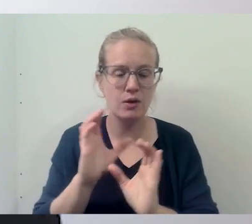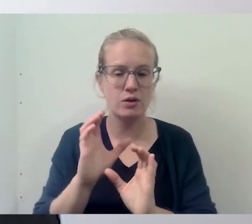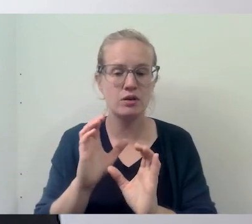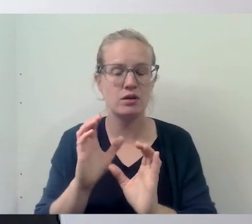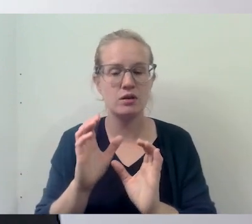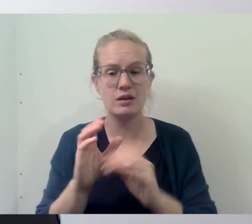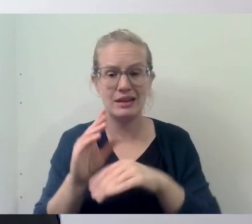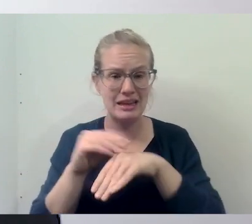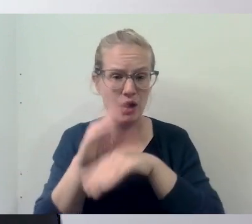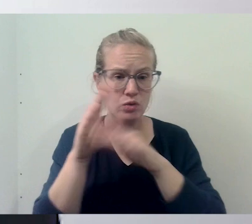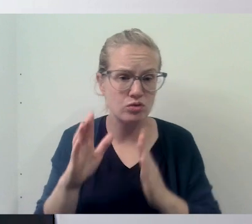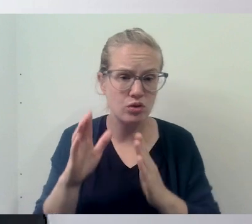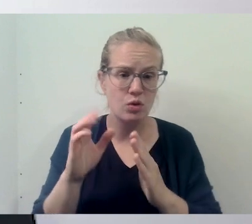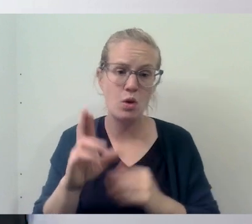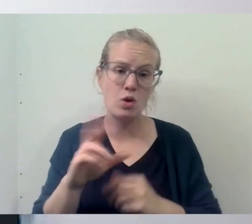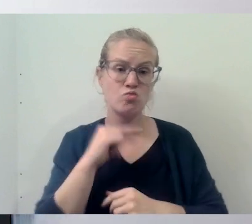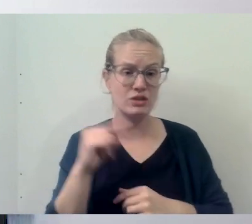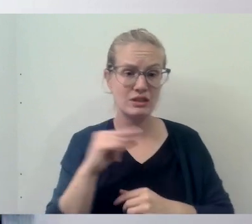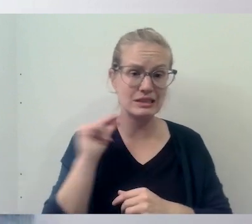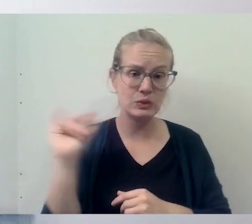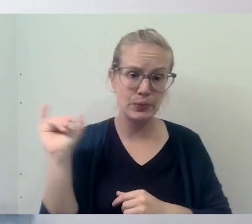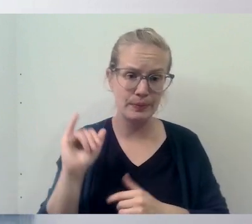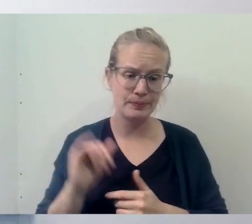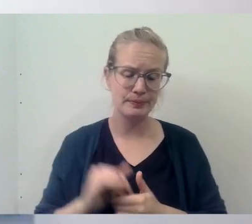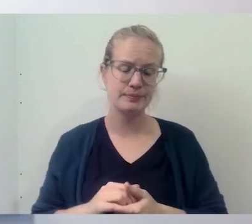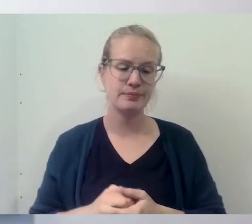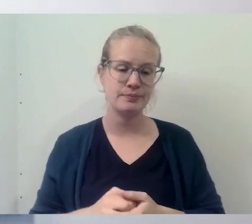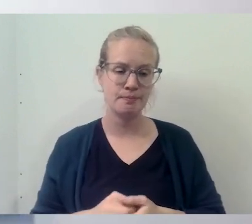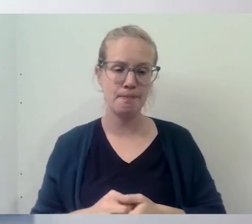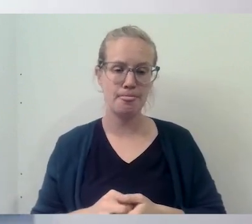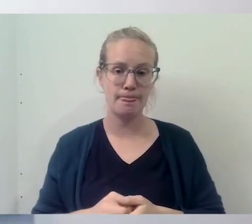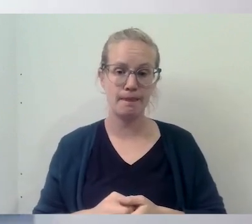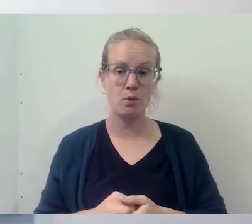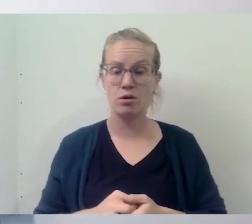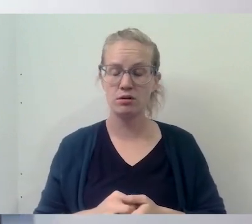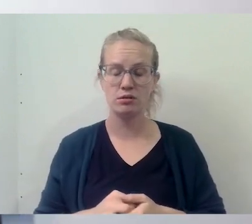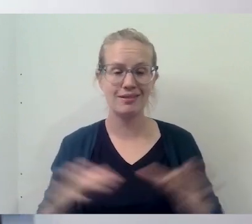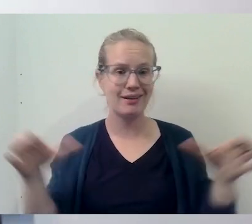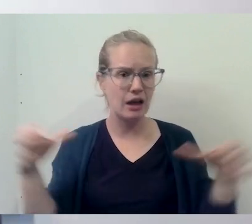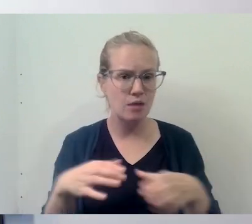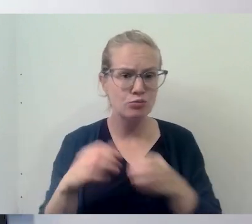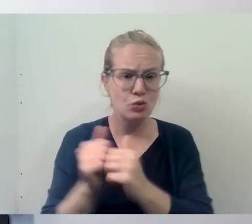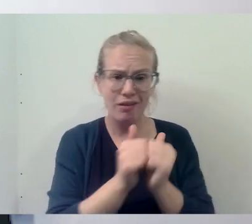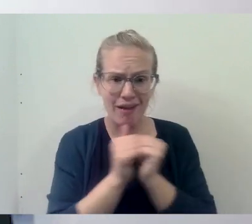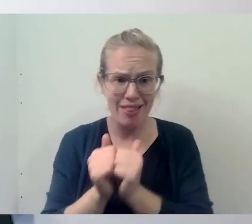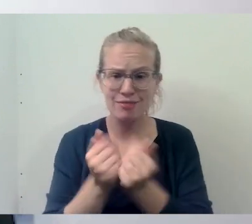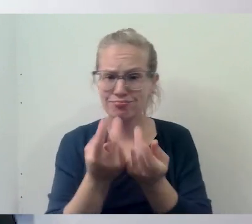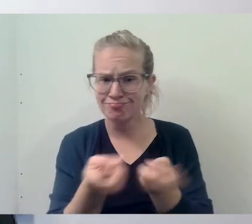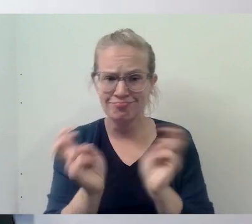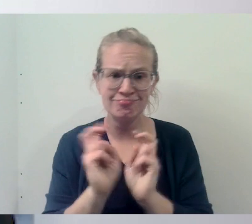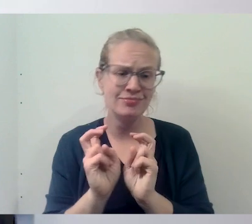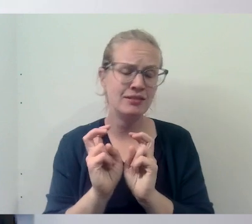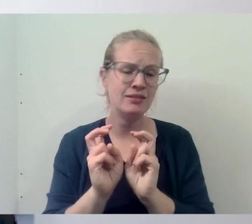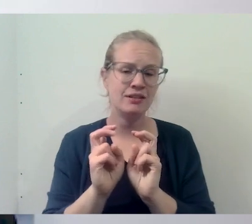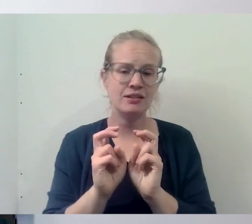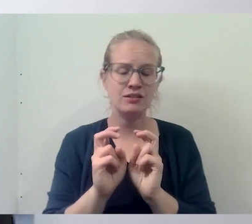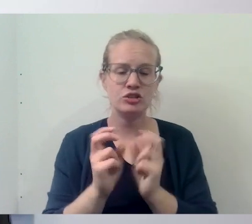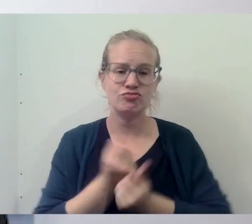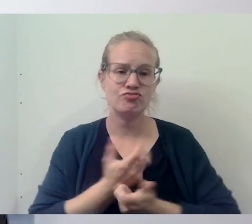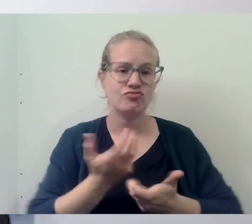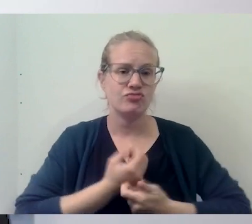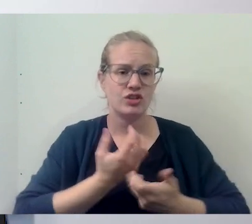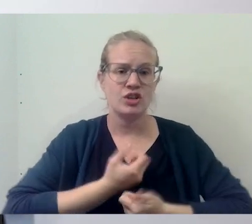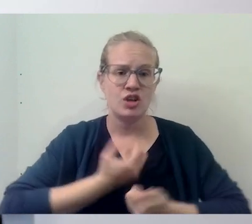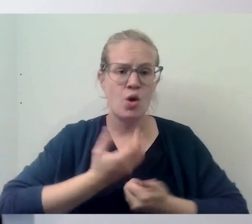uh, any counselor or your priest as well, you know, or even come together to talk, even if it's just to, to vent